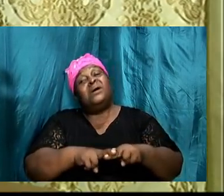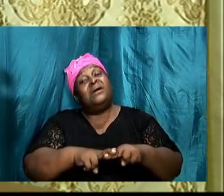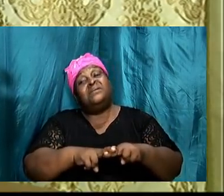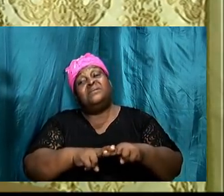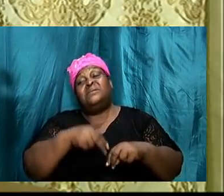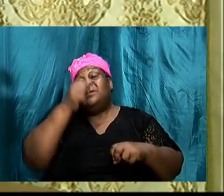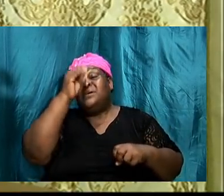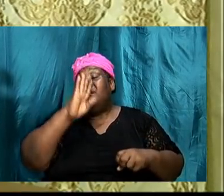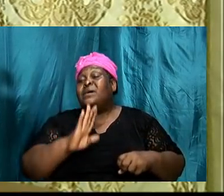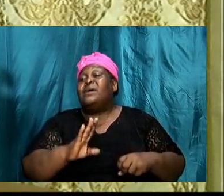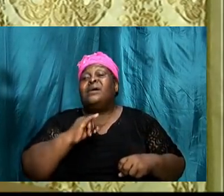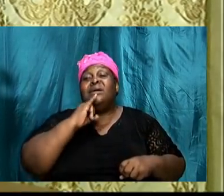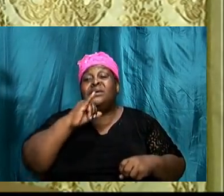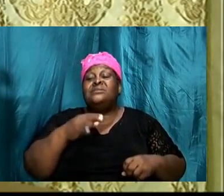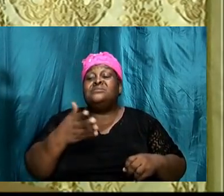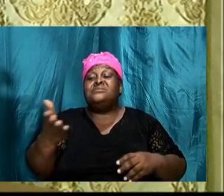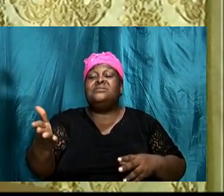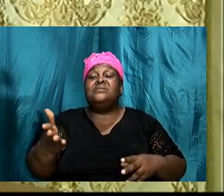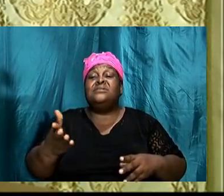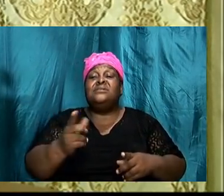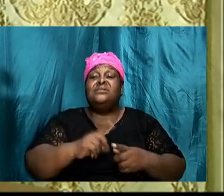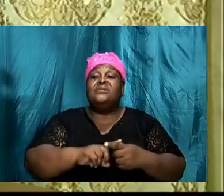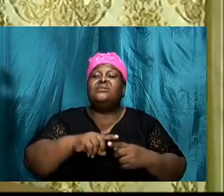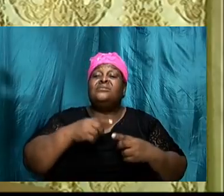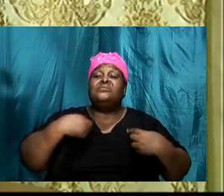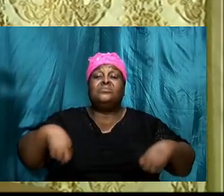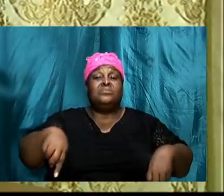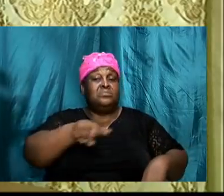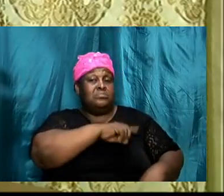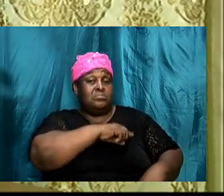committed to our success